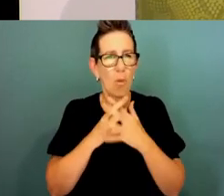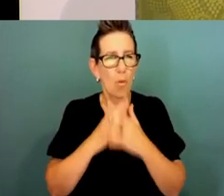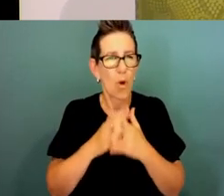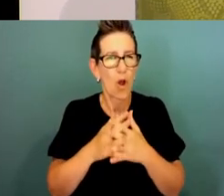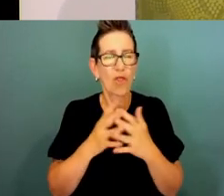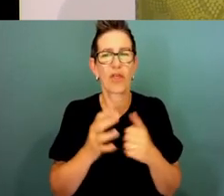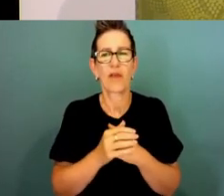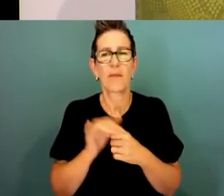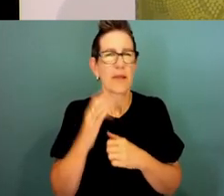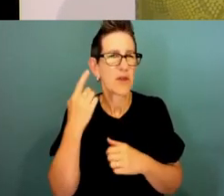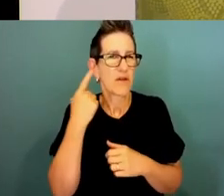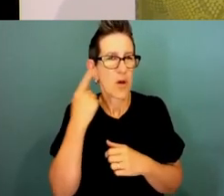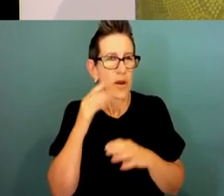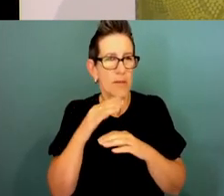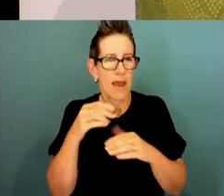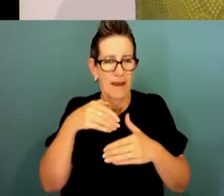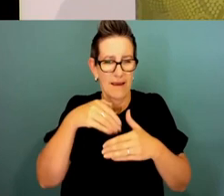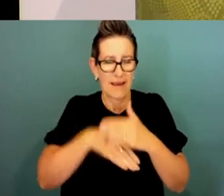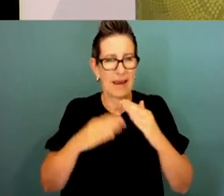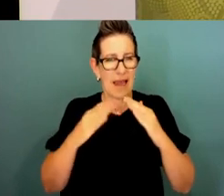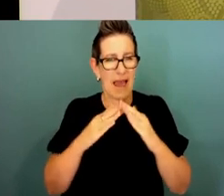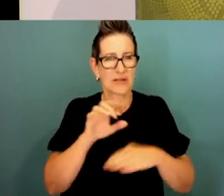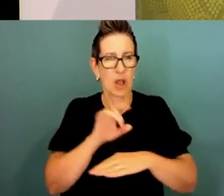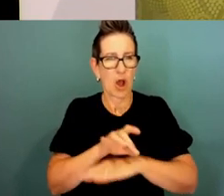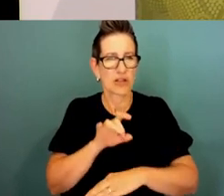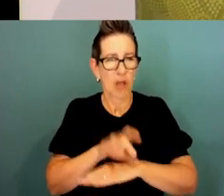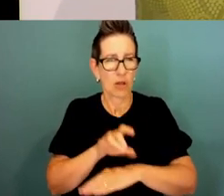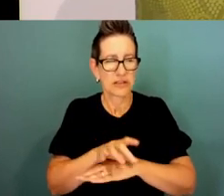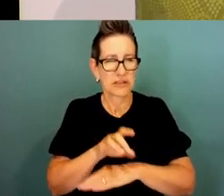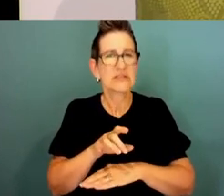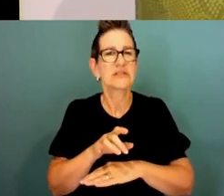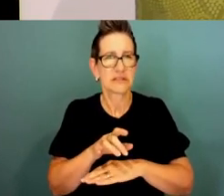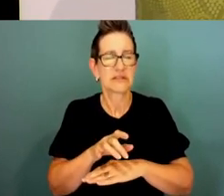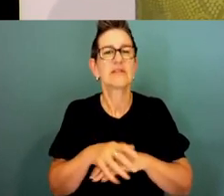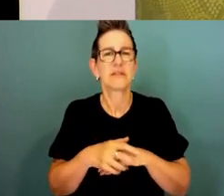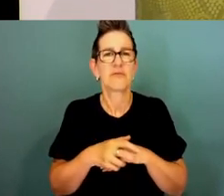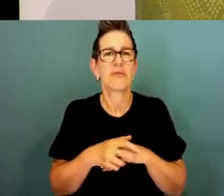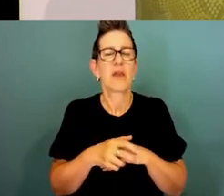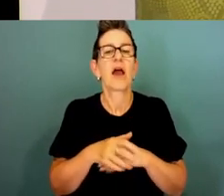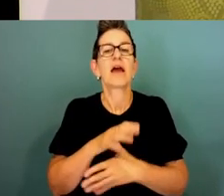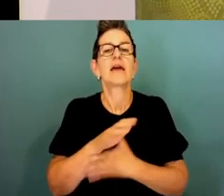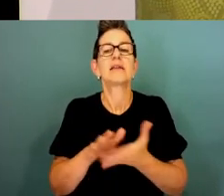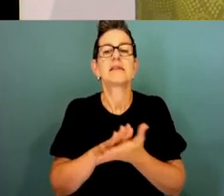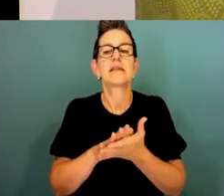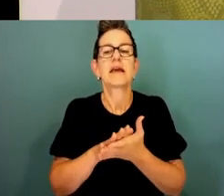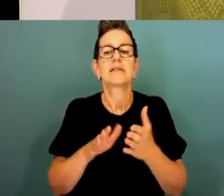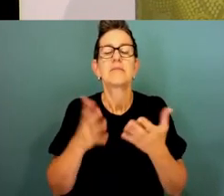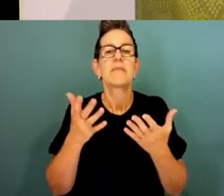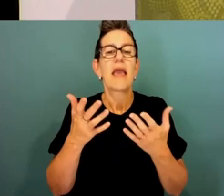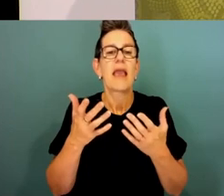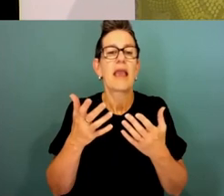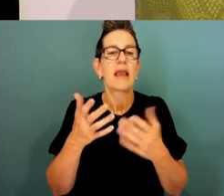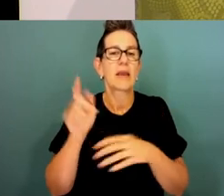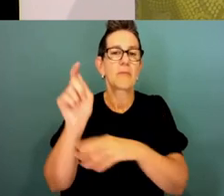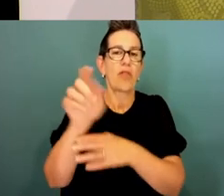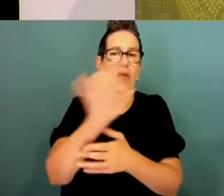have heard about. Now, this will not replace the use of consultants, but I'm hoping it will strengthen core capabilities and functions.